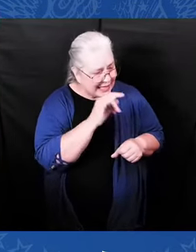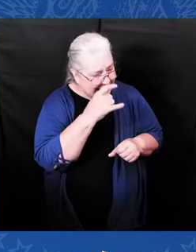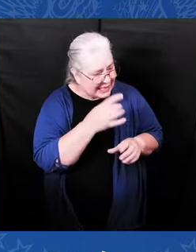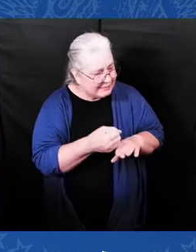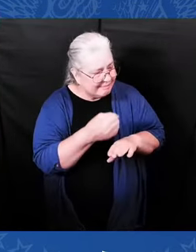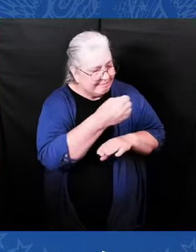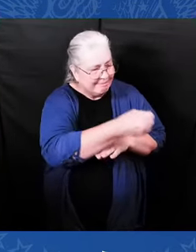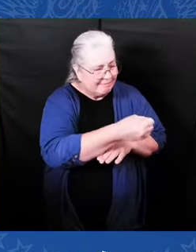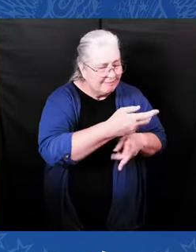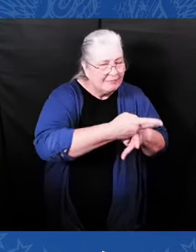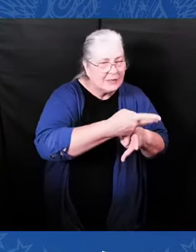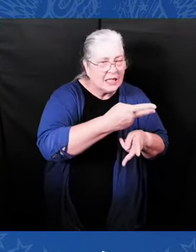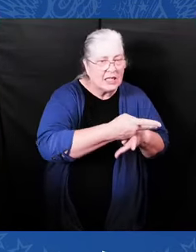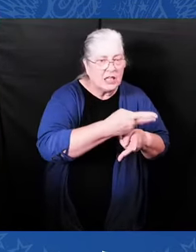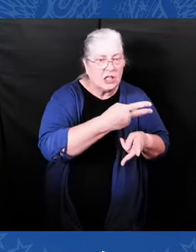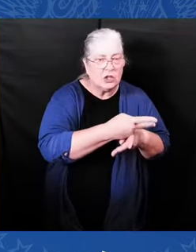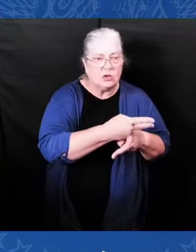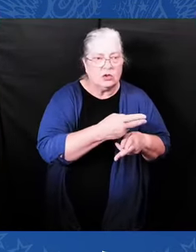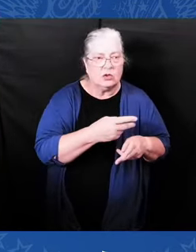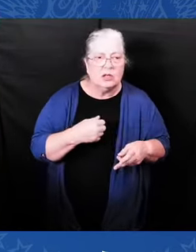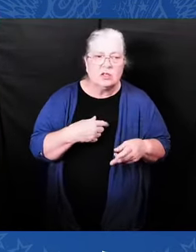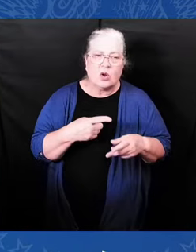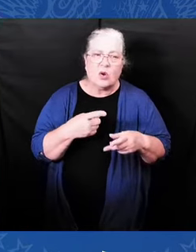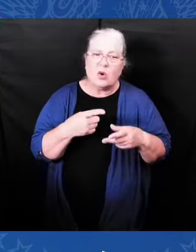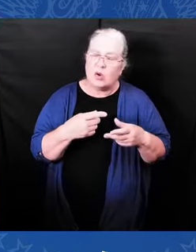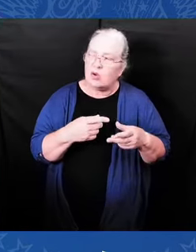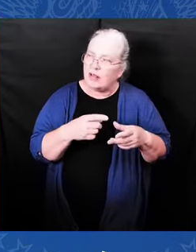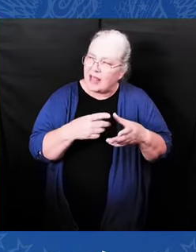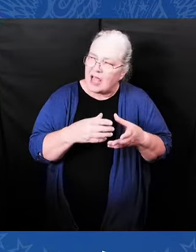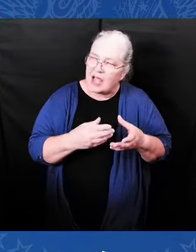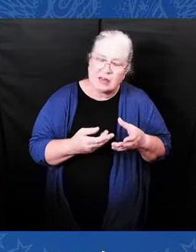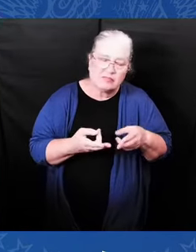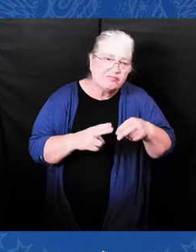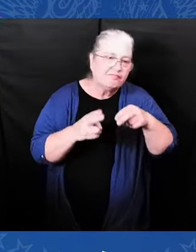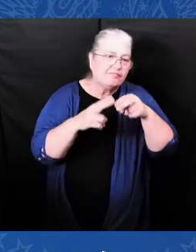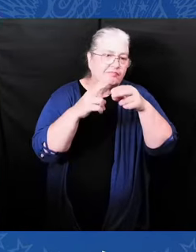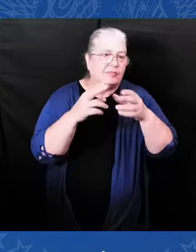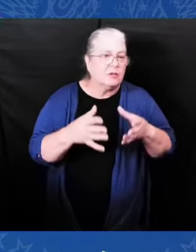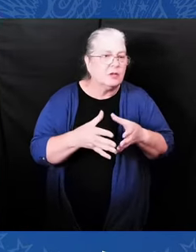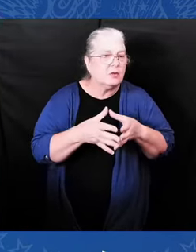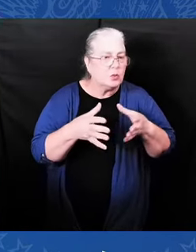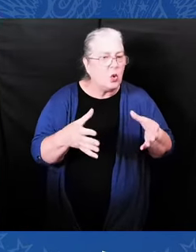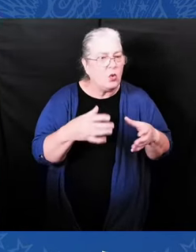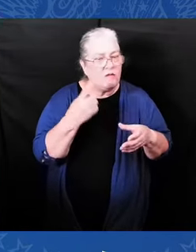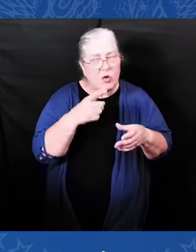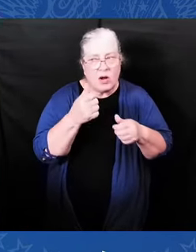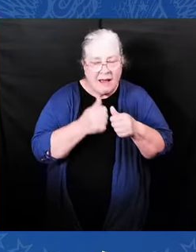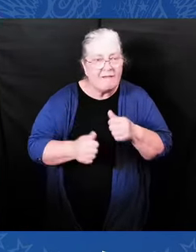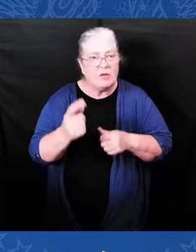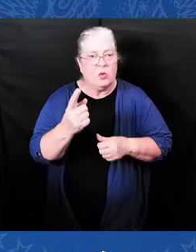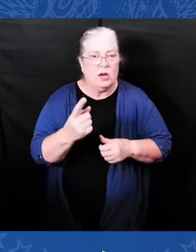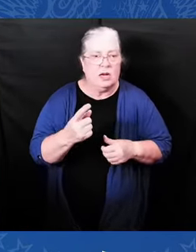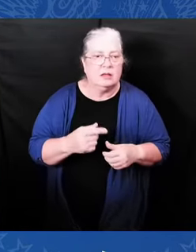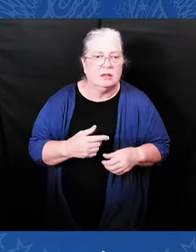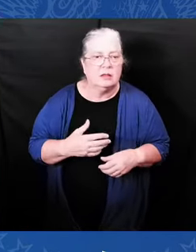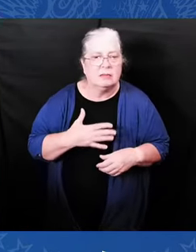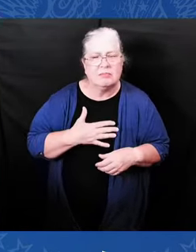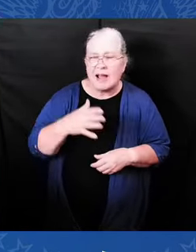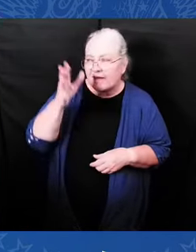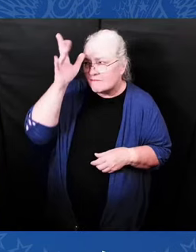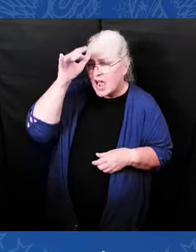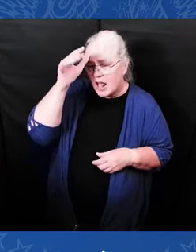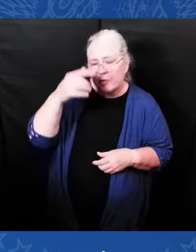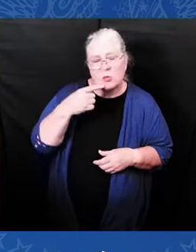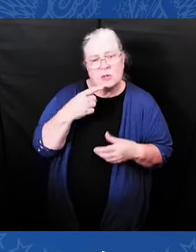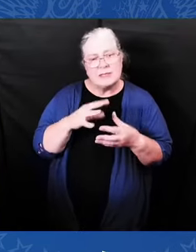bridges, high-speed internet, affordable internet for every American, replacing every lead pipe in America in as